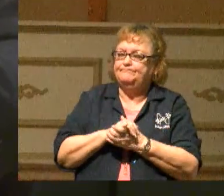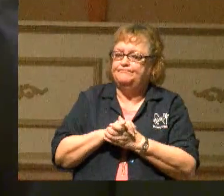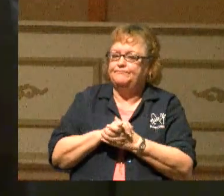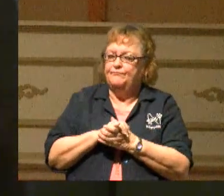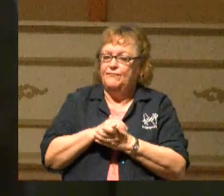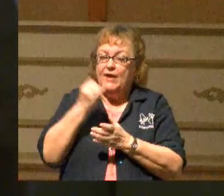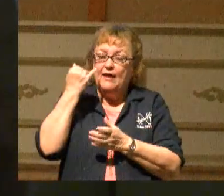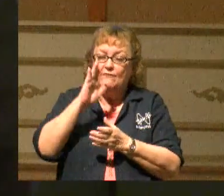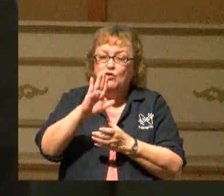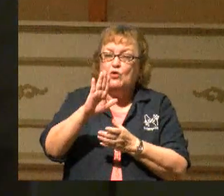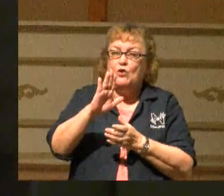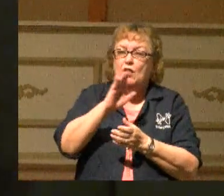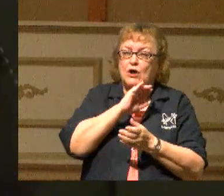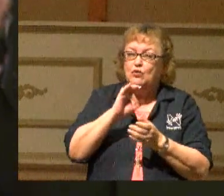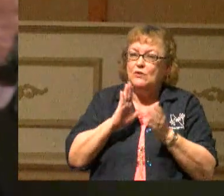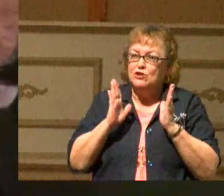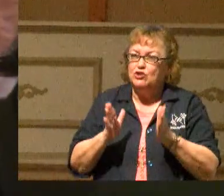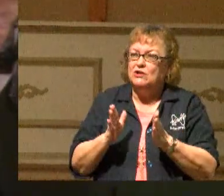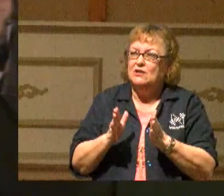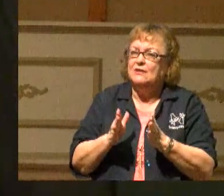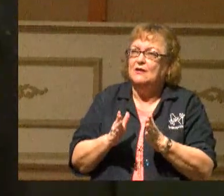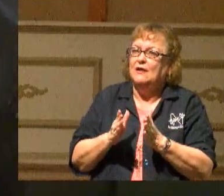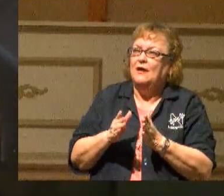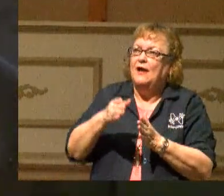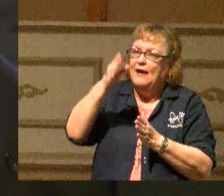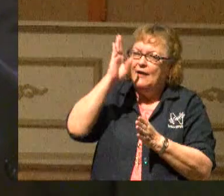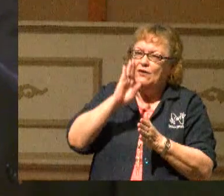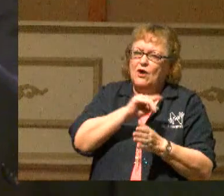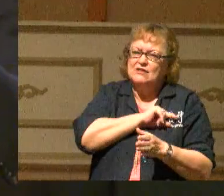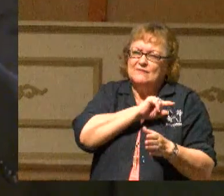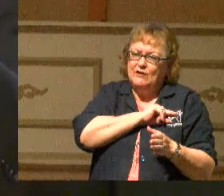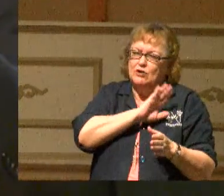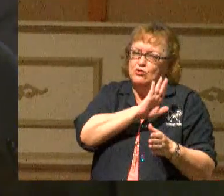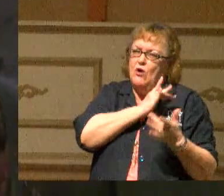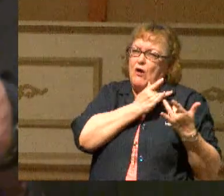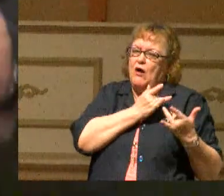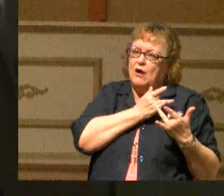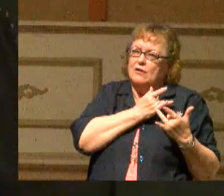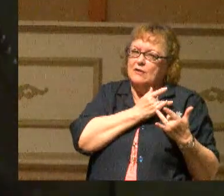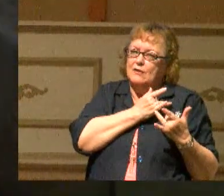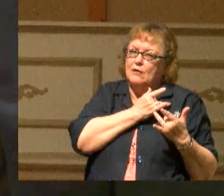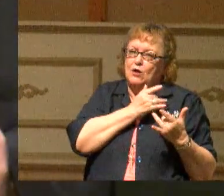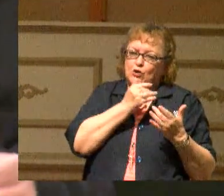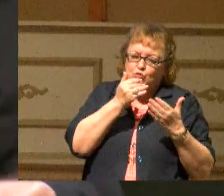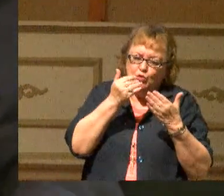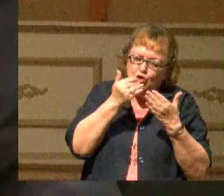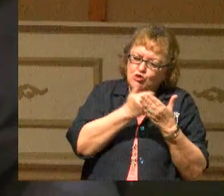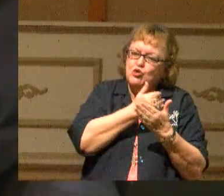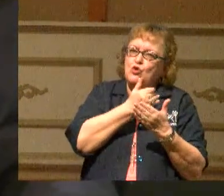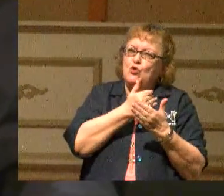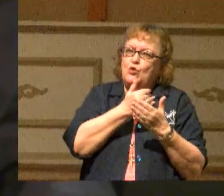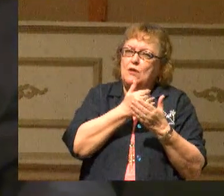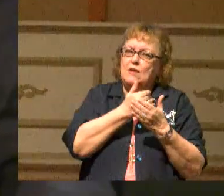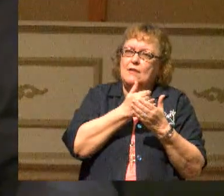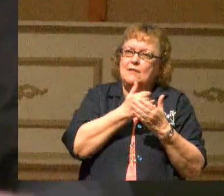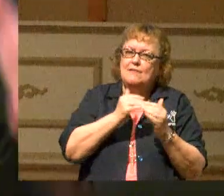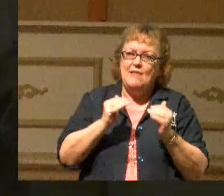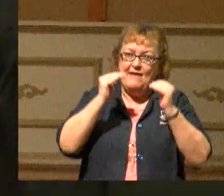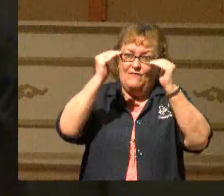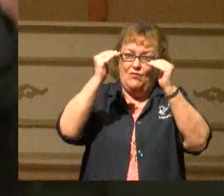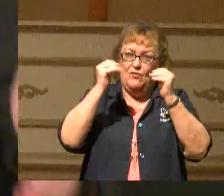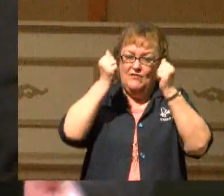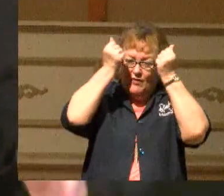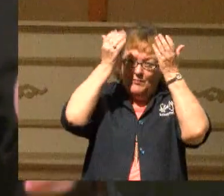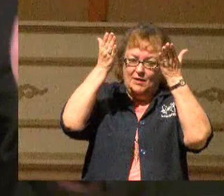If you're a Christian and God has convicted your heart to a new level of obedience, Bible reading,